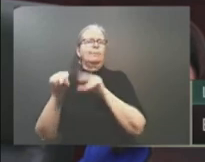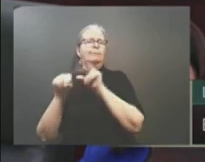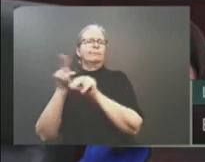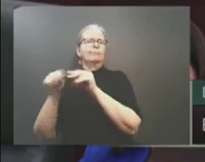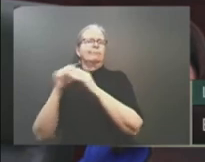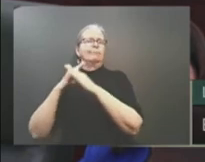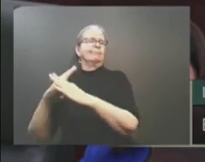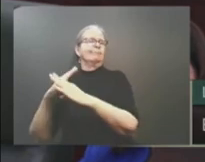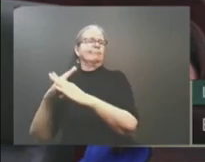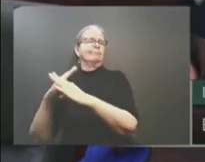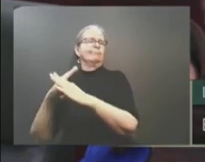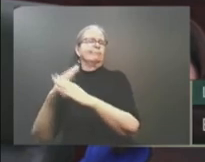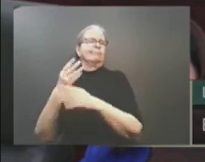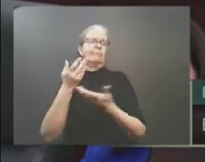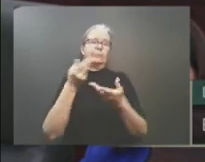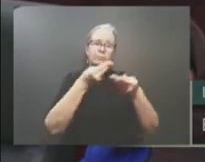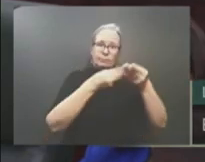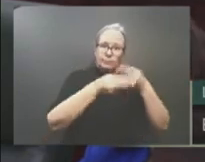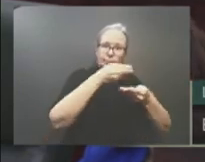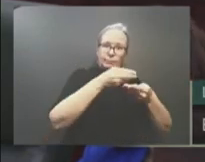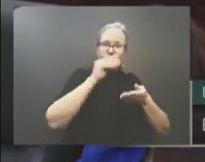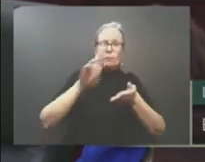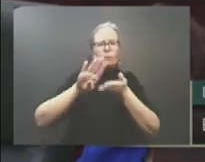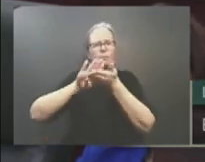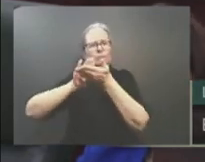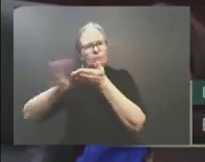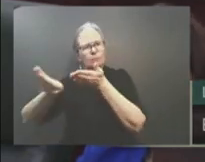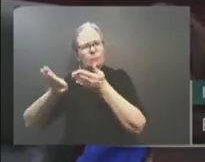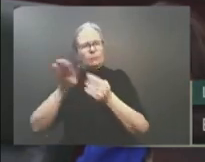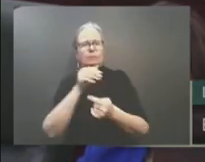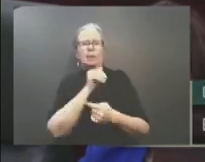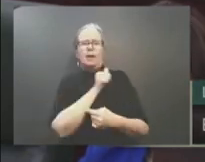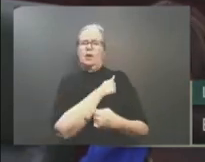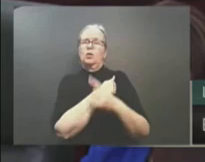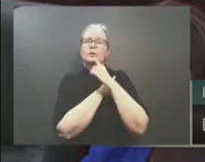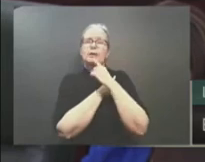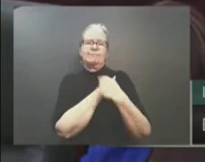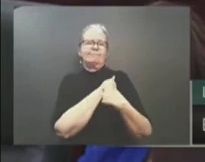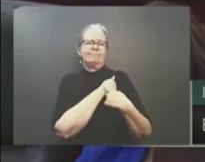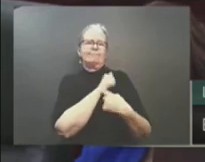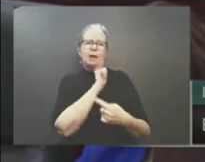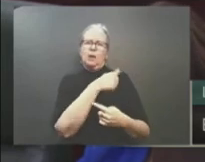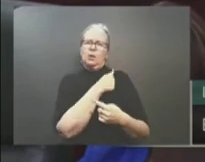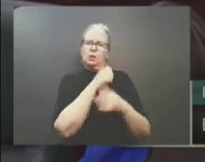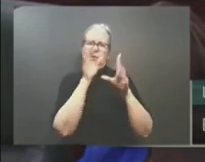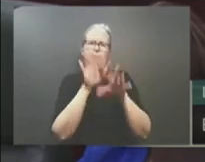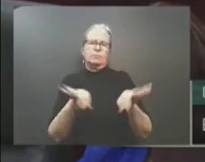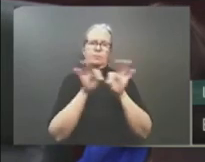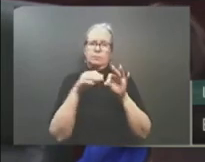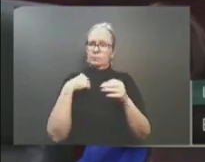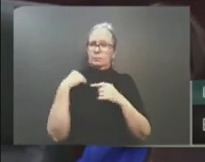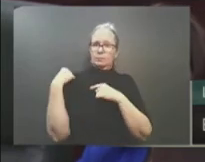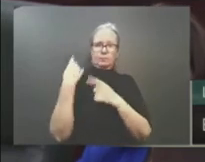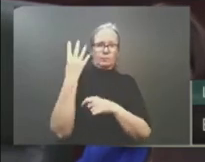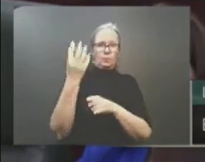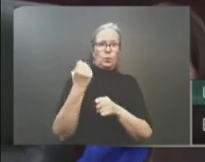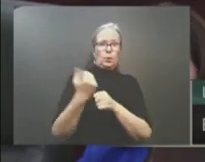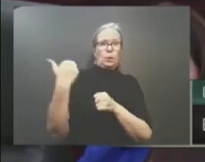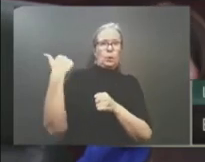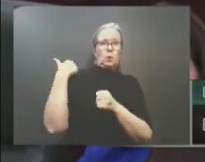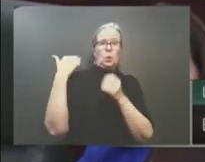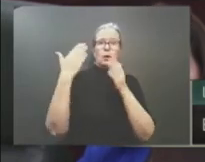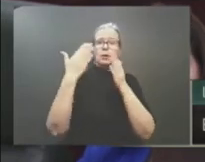Four years ago, we put out the Open for Business sign, and we followed it up with real actions, Mr. Speaker, not just words.